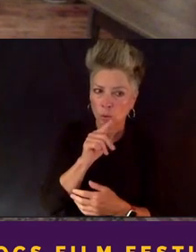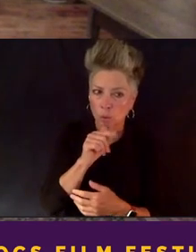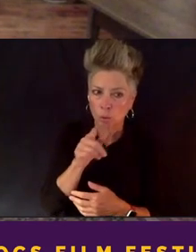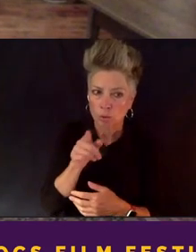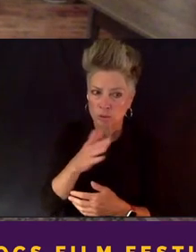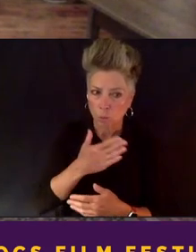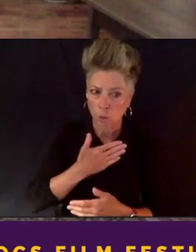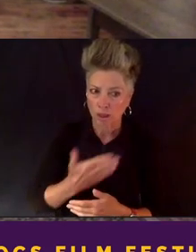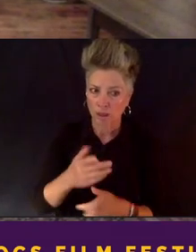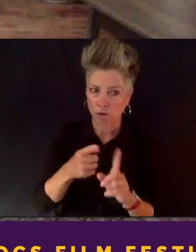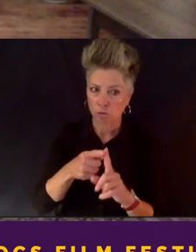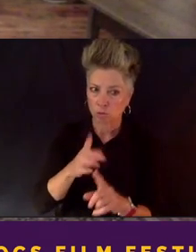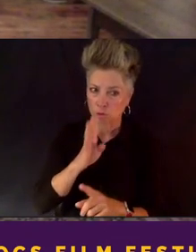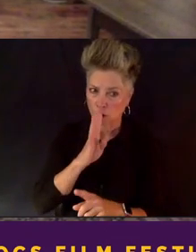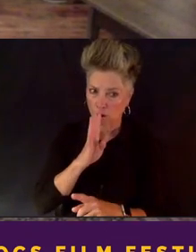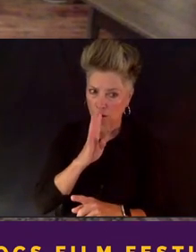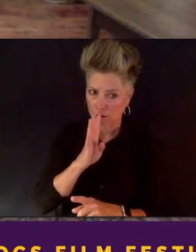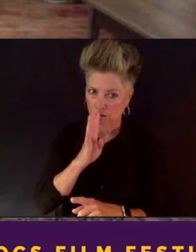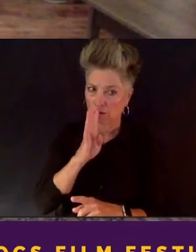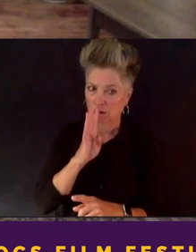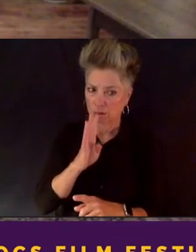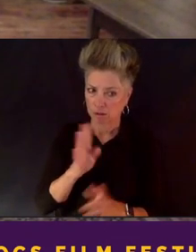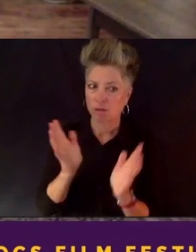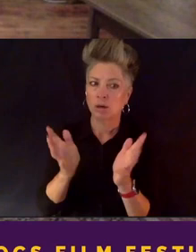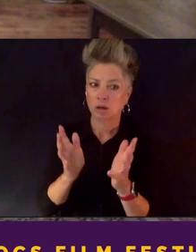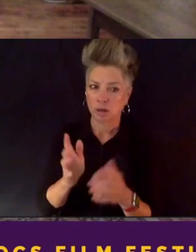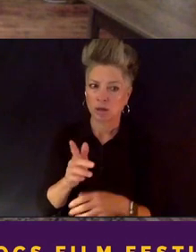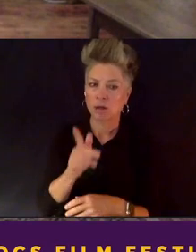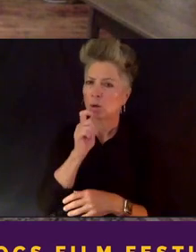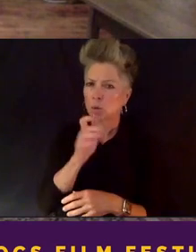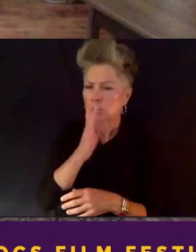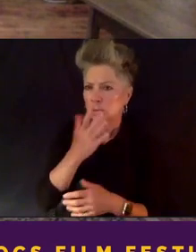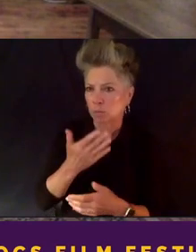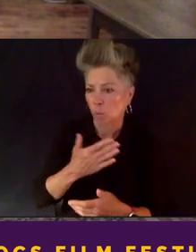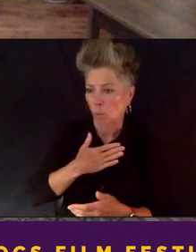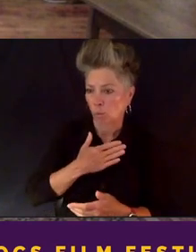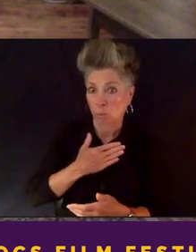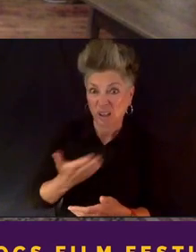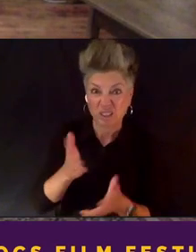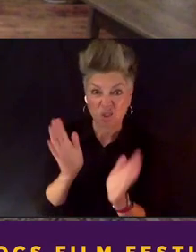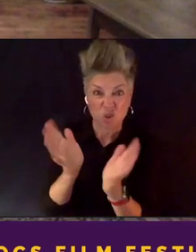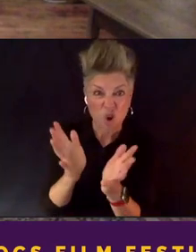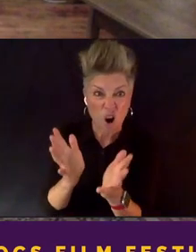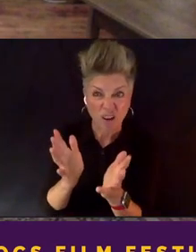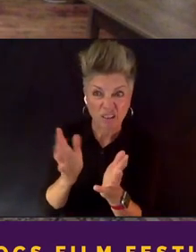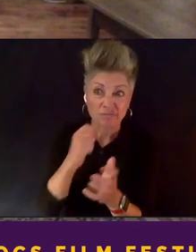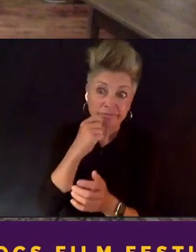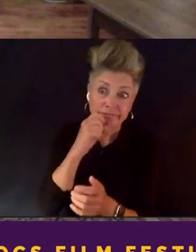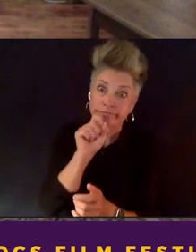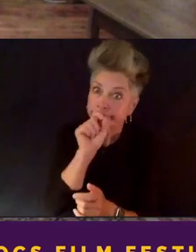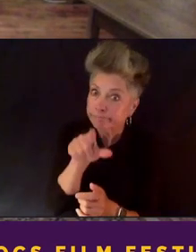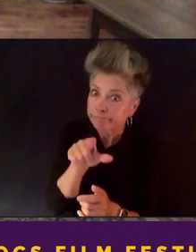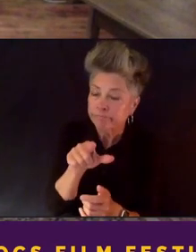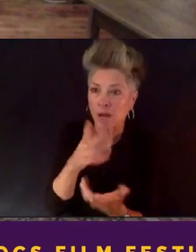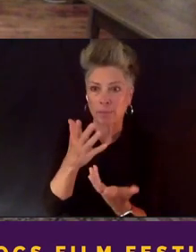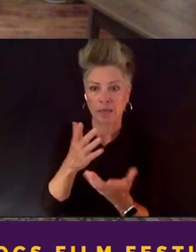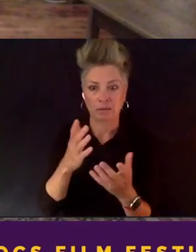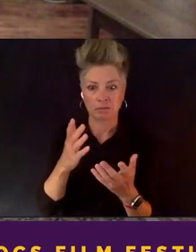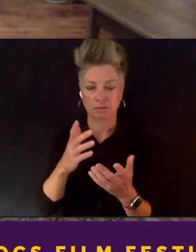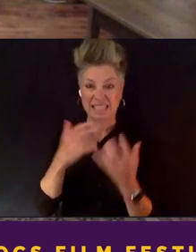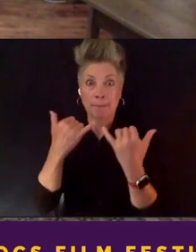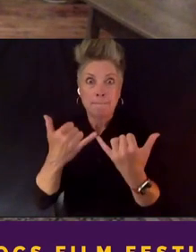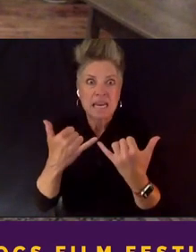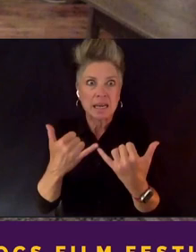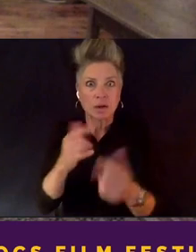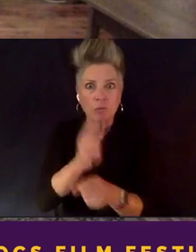advantage and disadvantage of, you know, kind of the immediacy. Obviously, you're in the center of the action. Everything